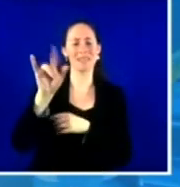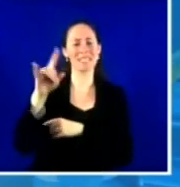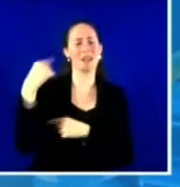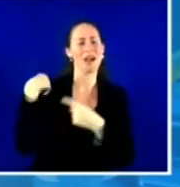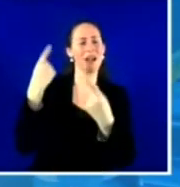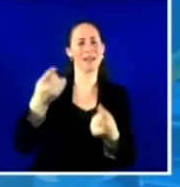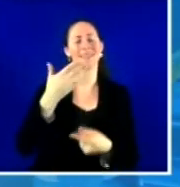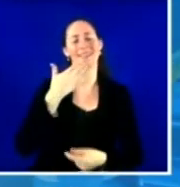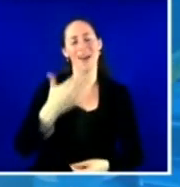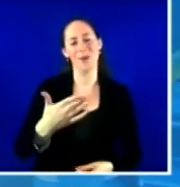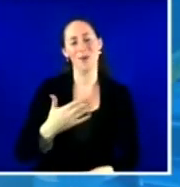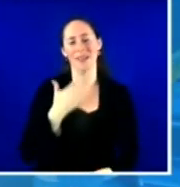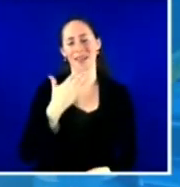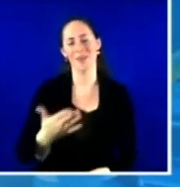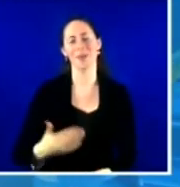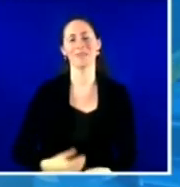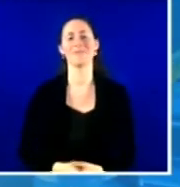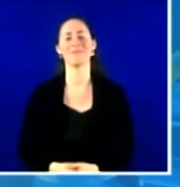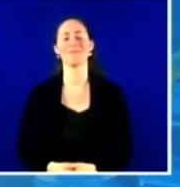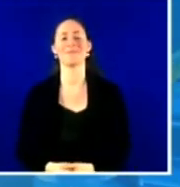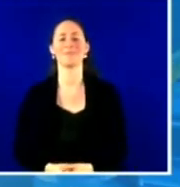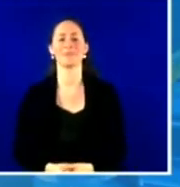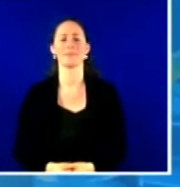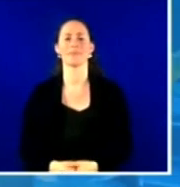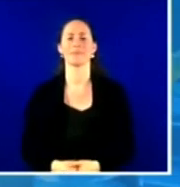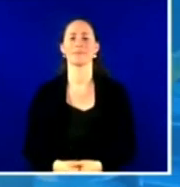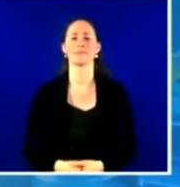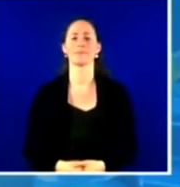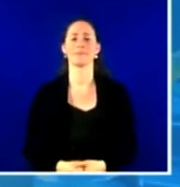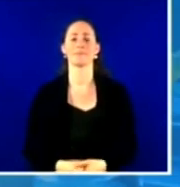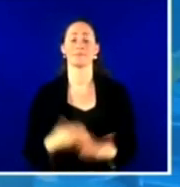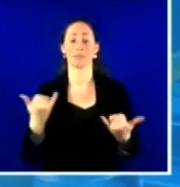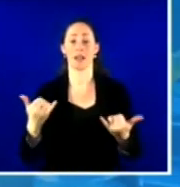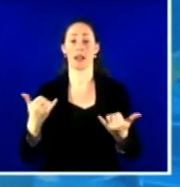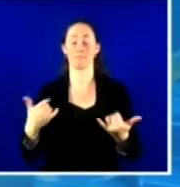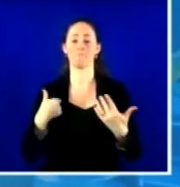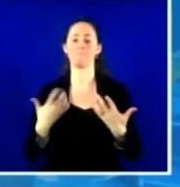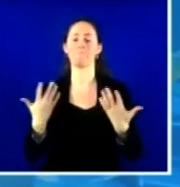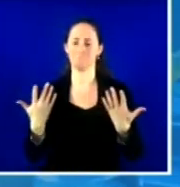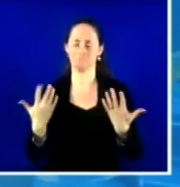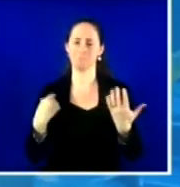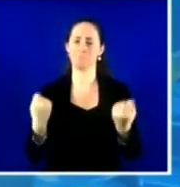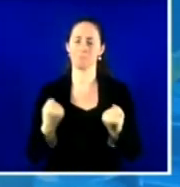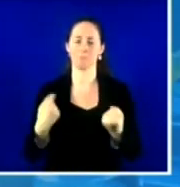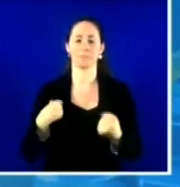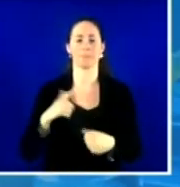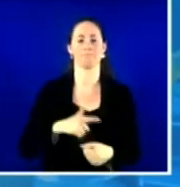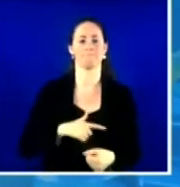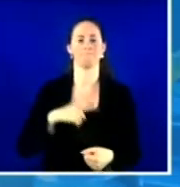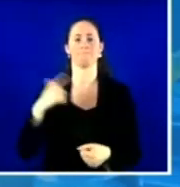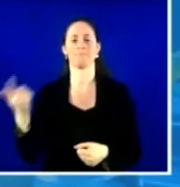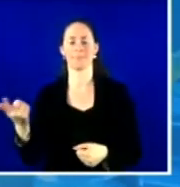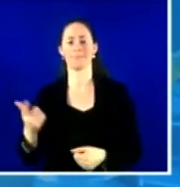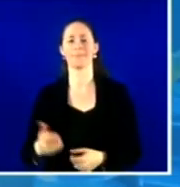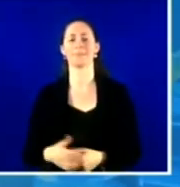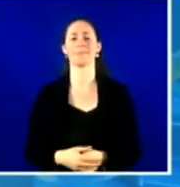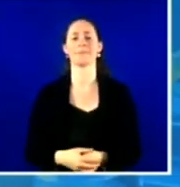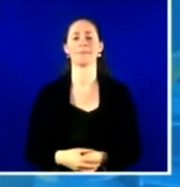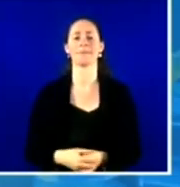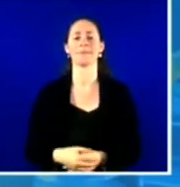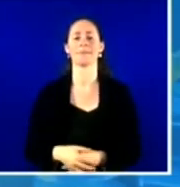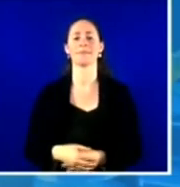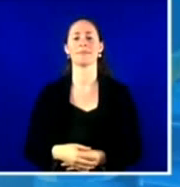And so with that, I, I will pause on our conversation and pass the baton on to my tremendous colleague, Dr. Bashar